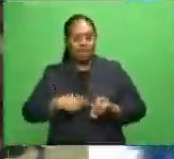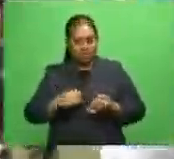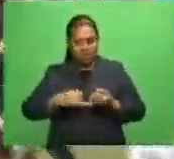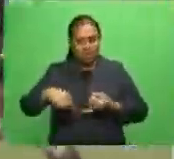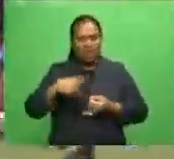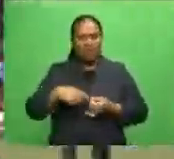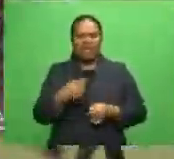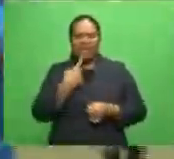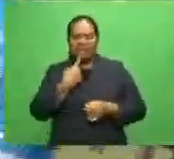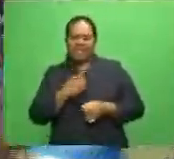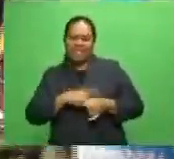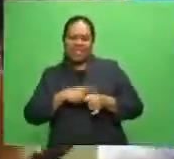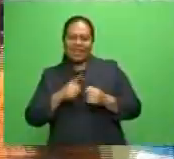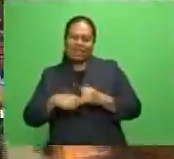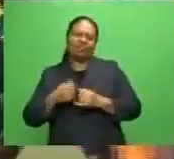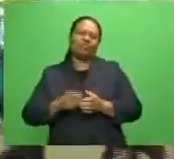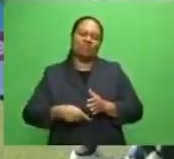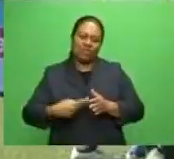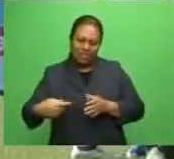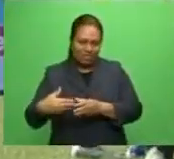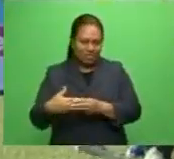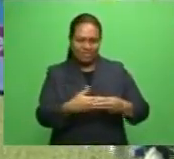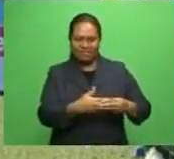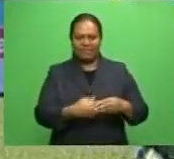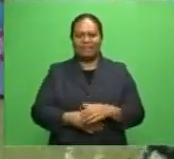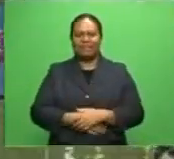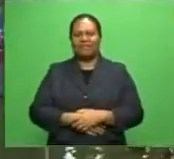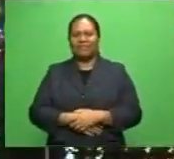last say, extending their lead with eight-point difference.